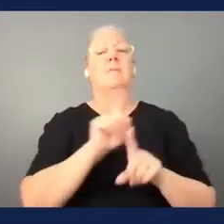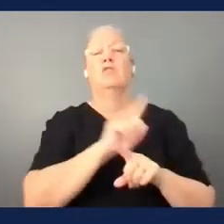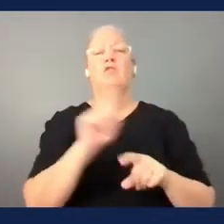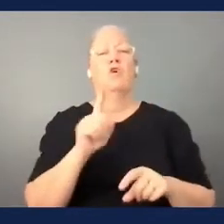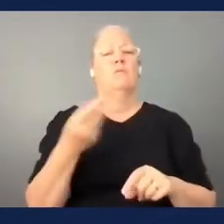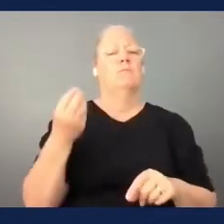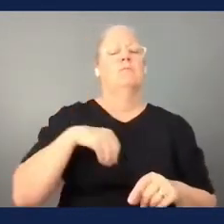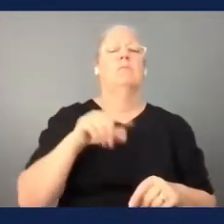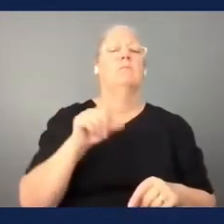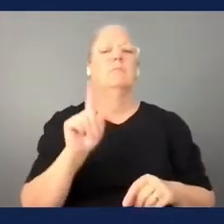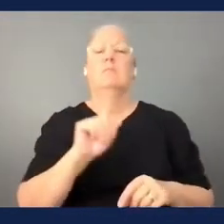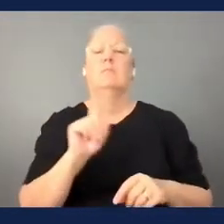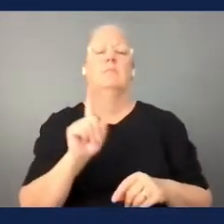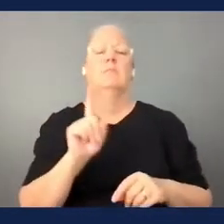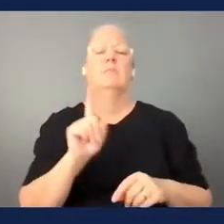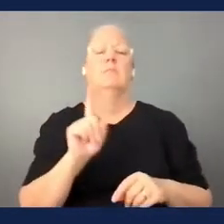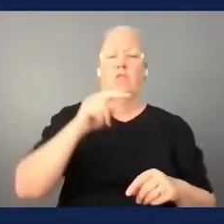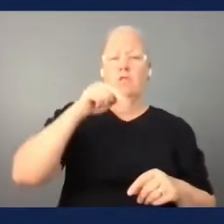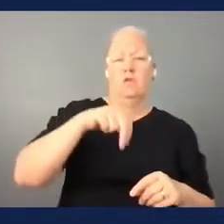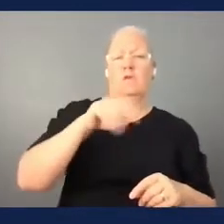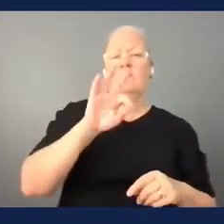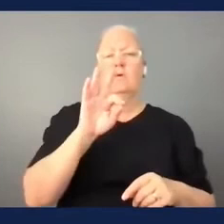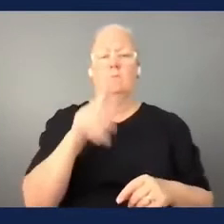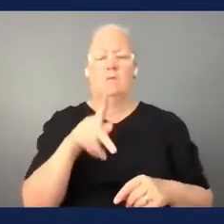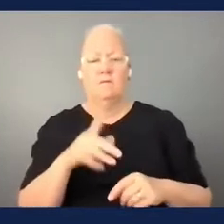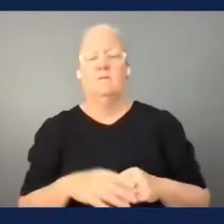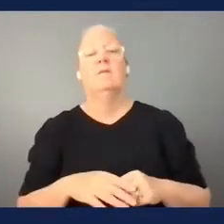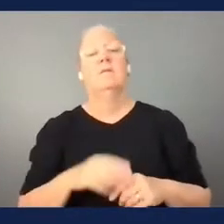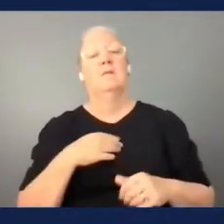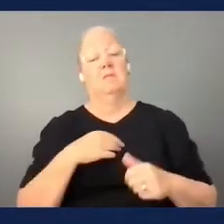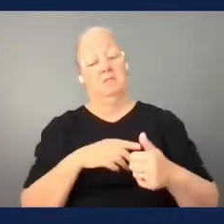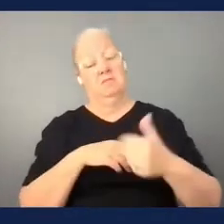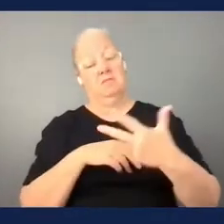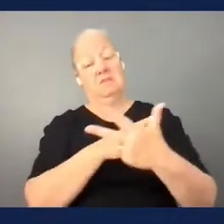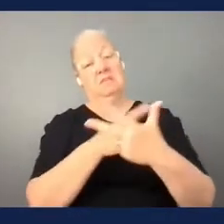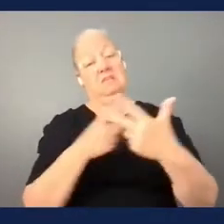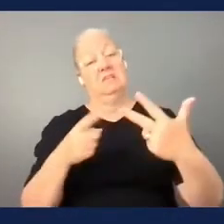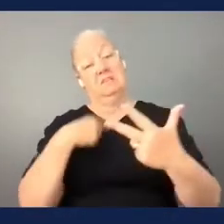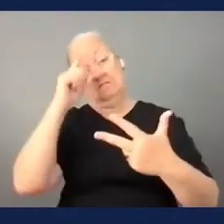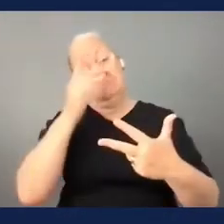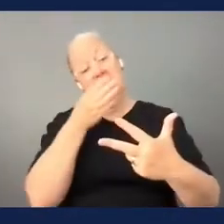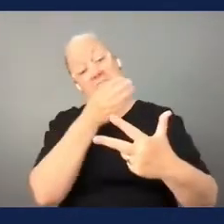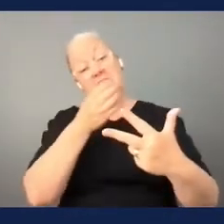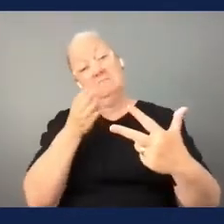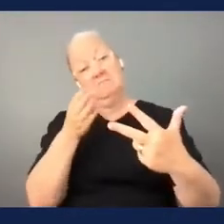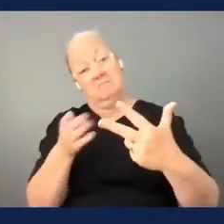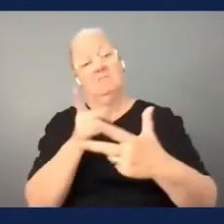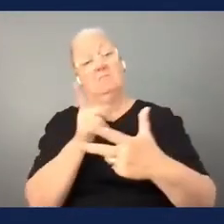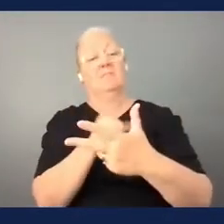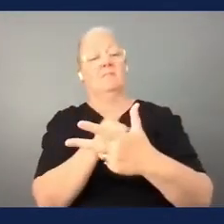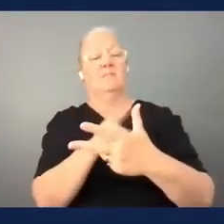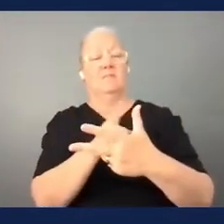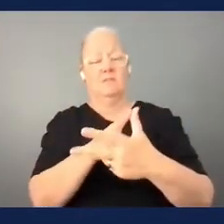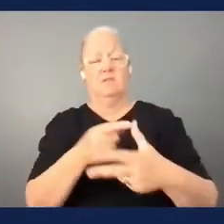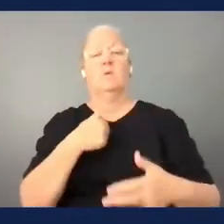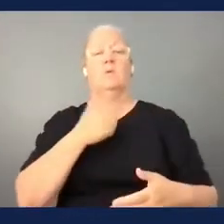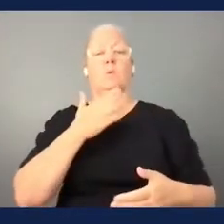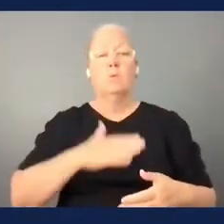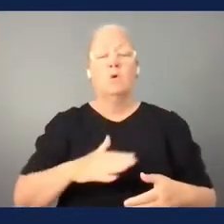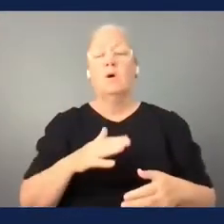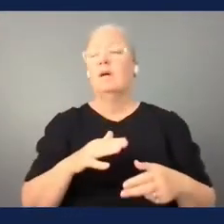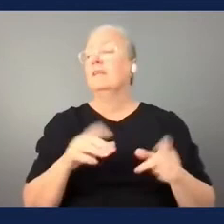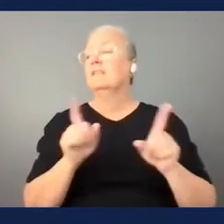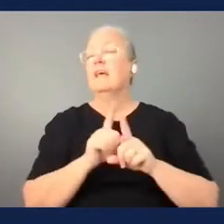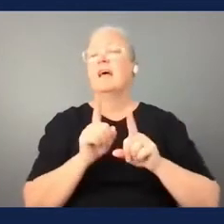and we have three missions three aims when when we thought of para football the first one is to bring together all the independent international federations